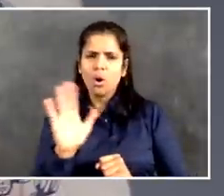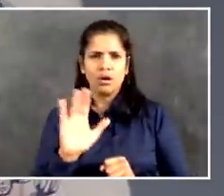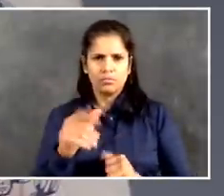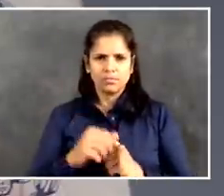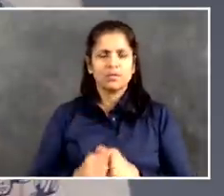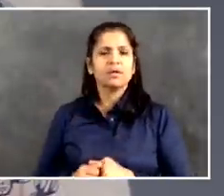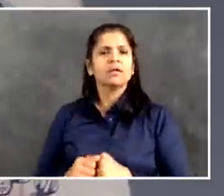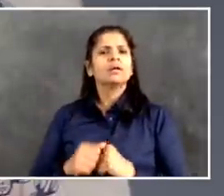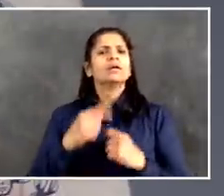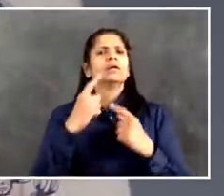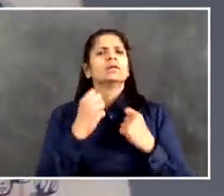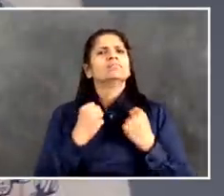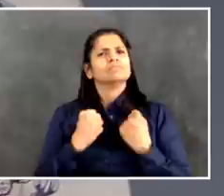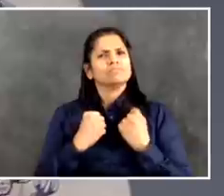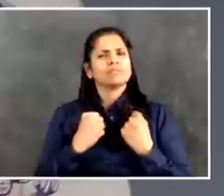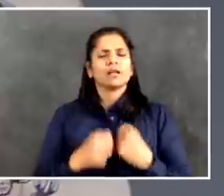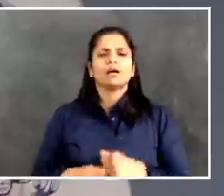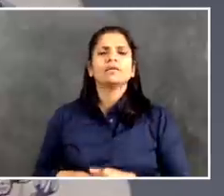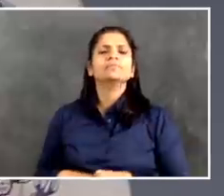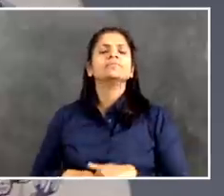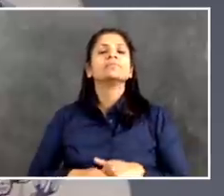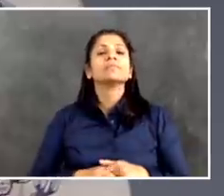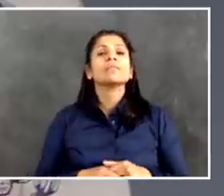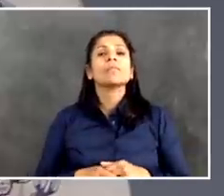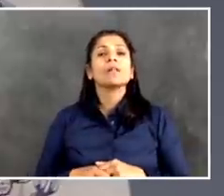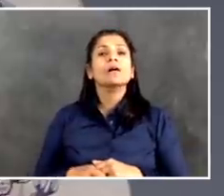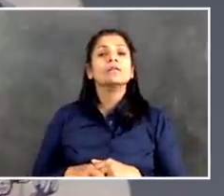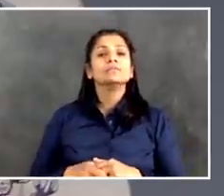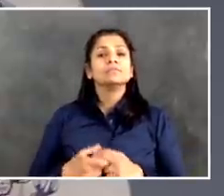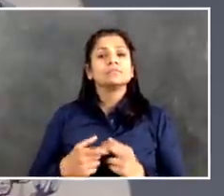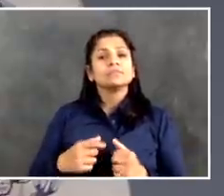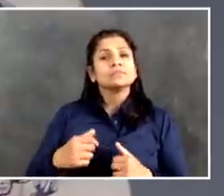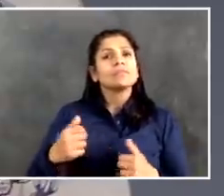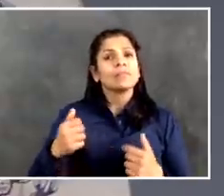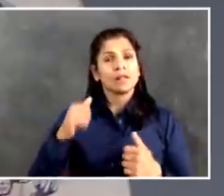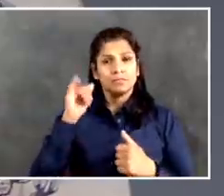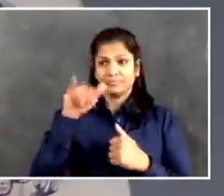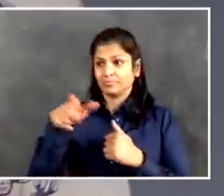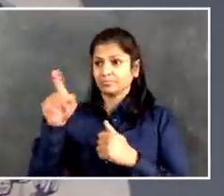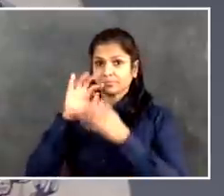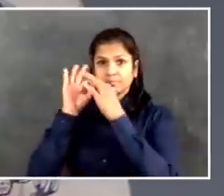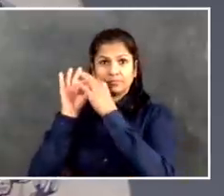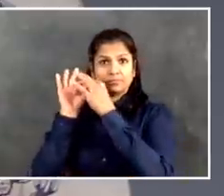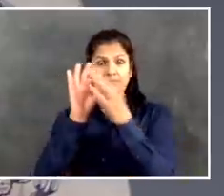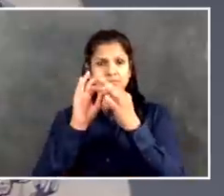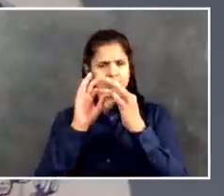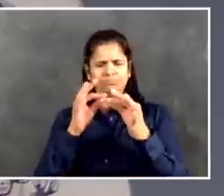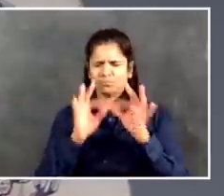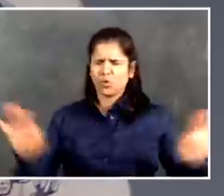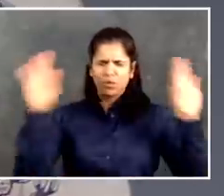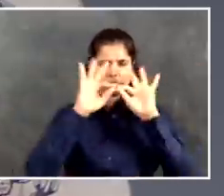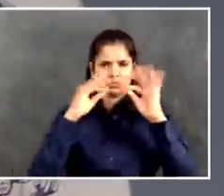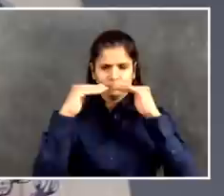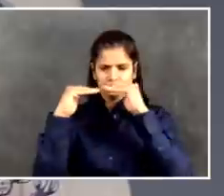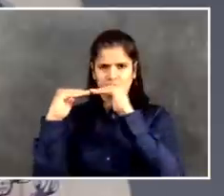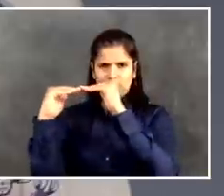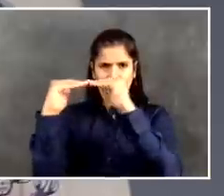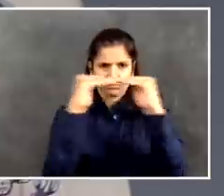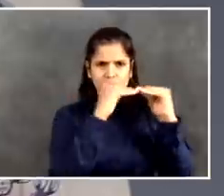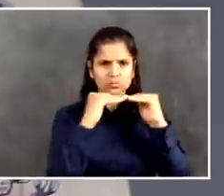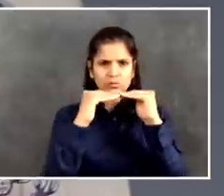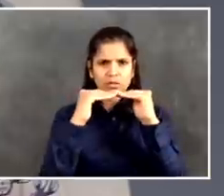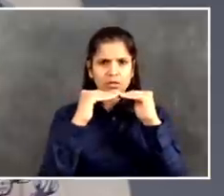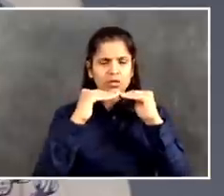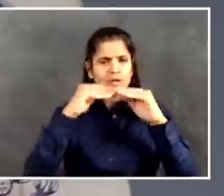spirit of equality that pervades this place is going to sustain us. That's why whoever